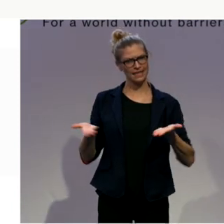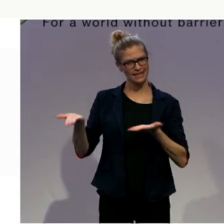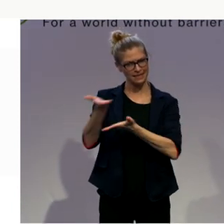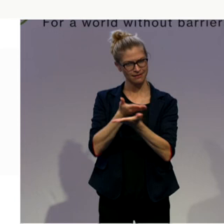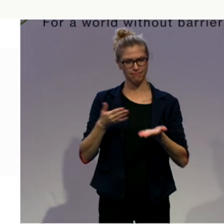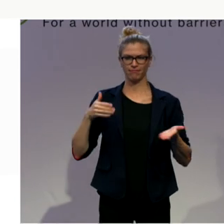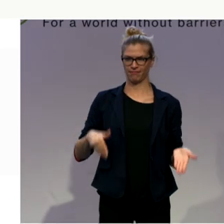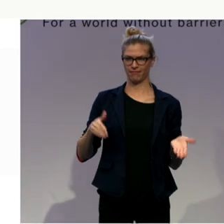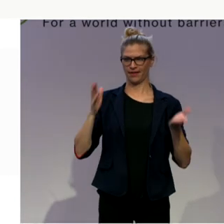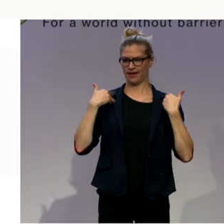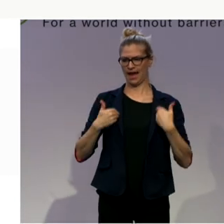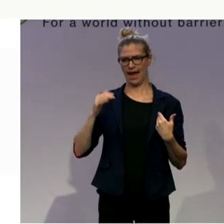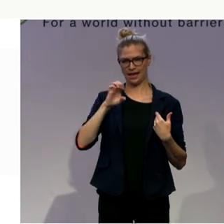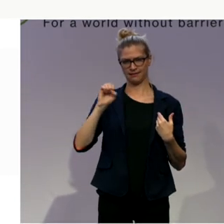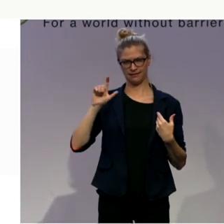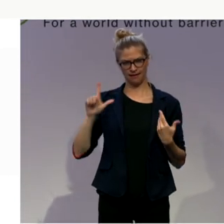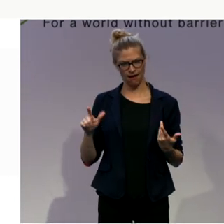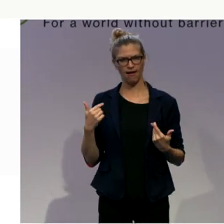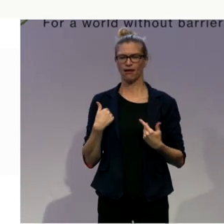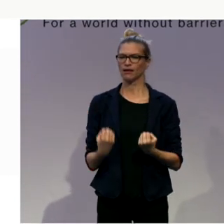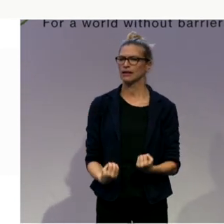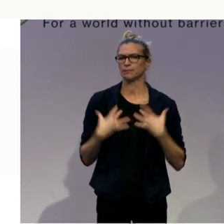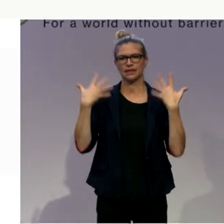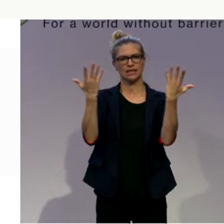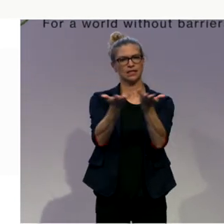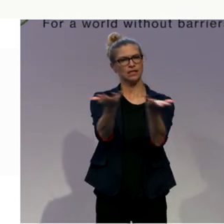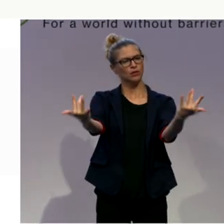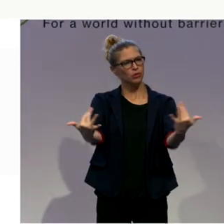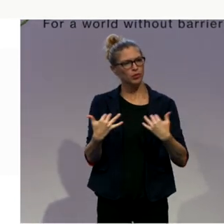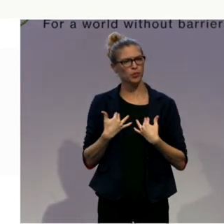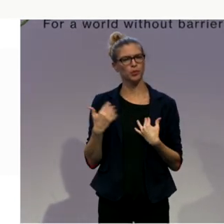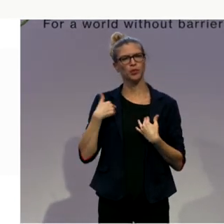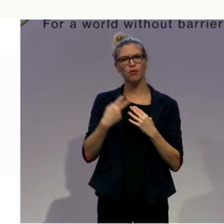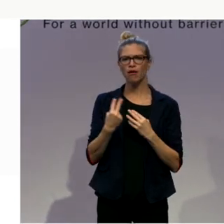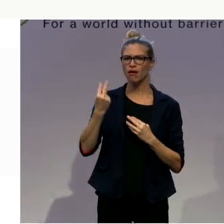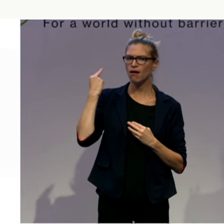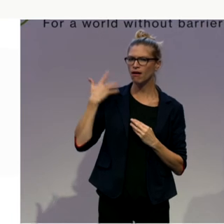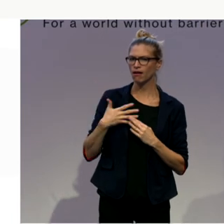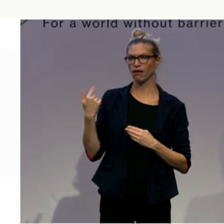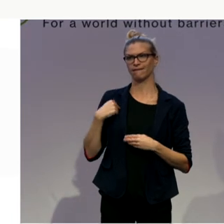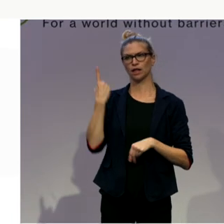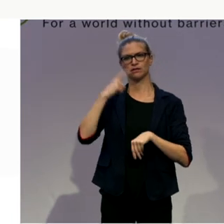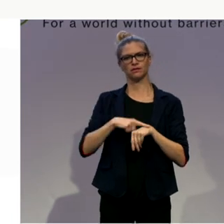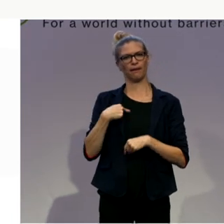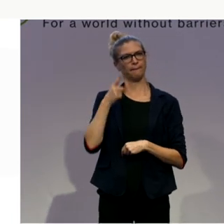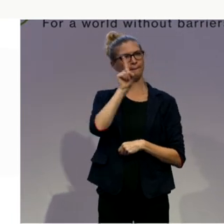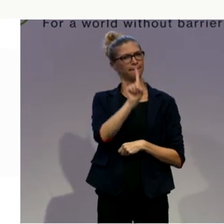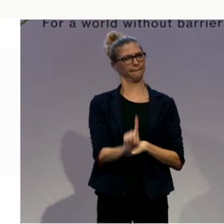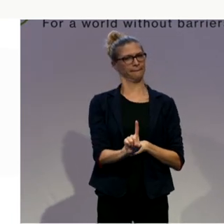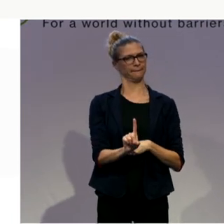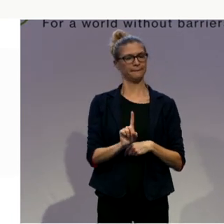I'm really impressed what you have done in the past and the first time here. It is really